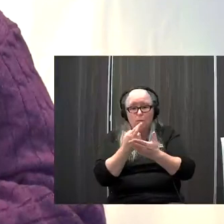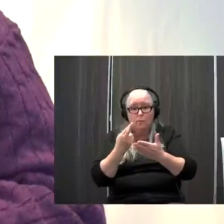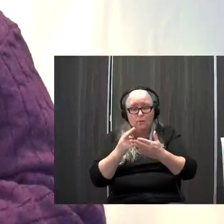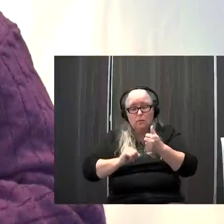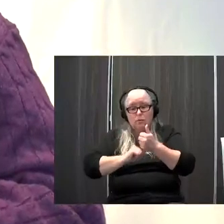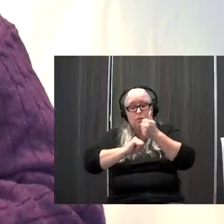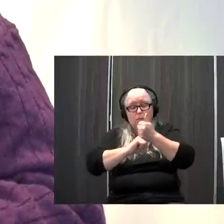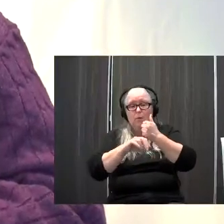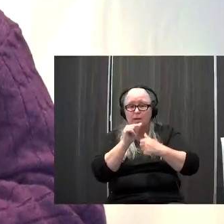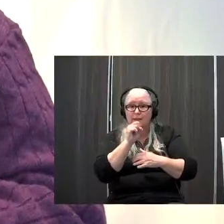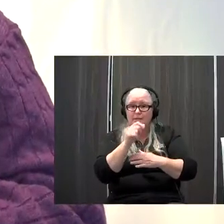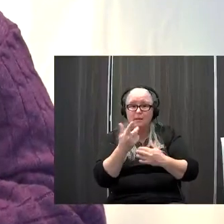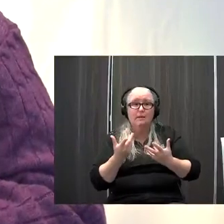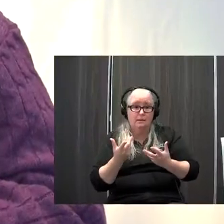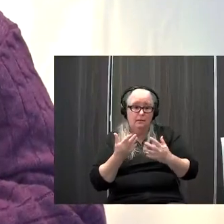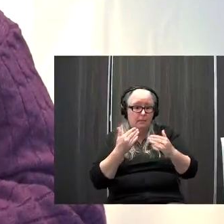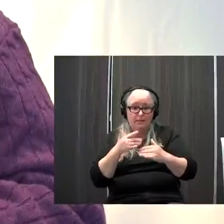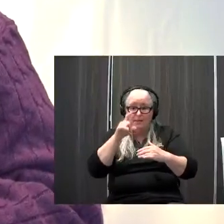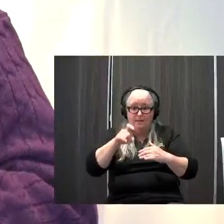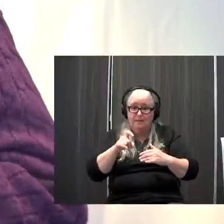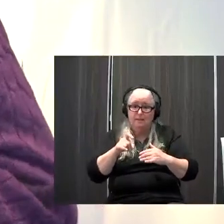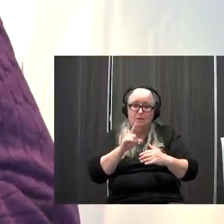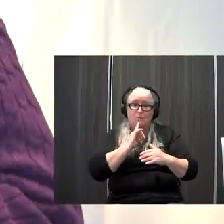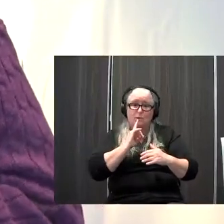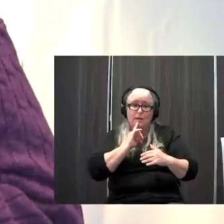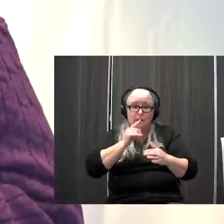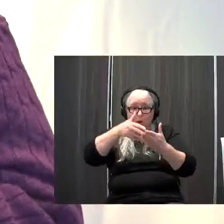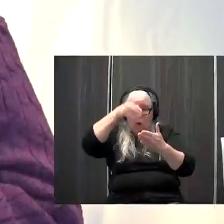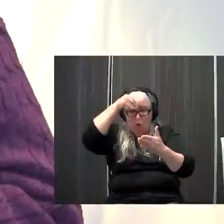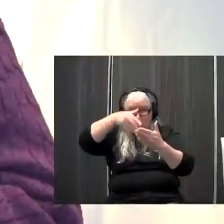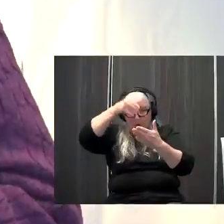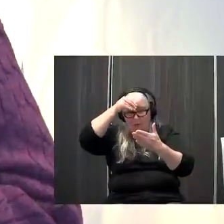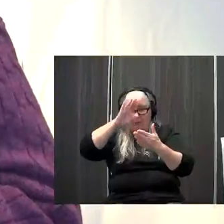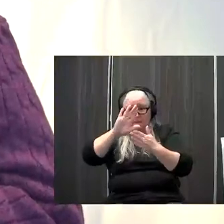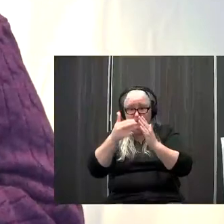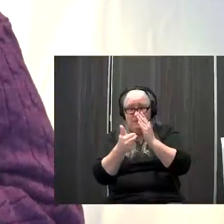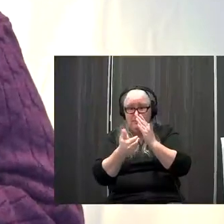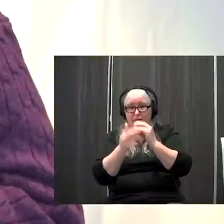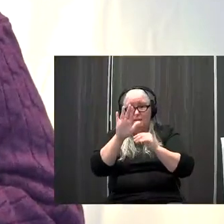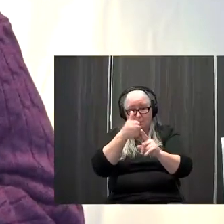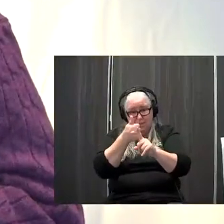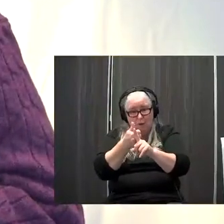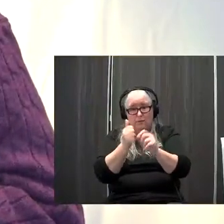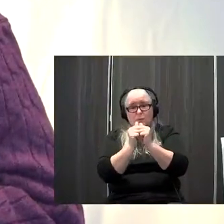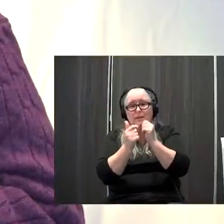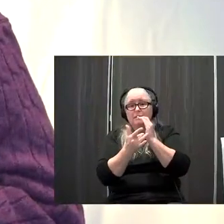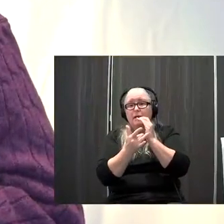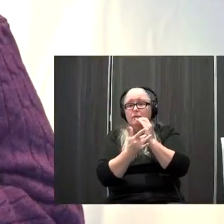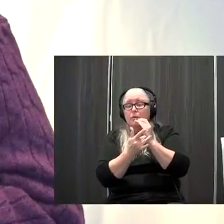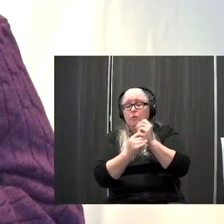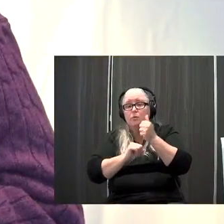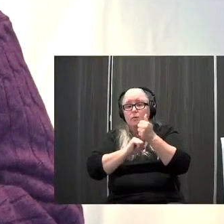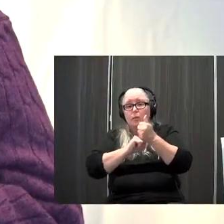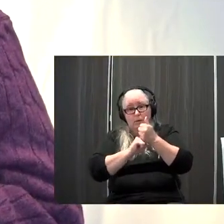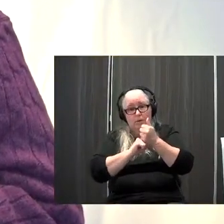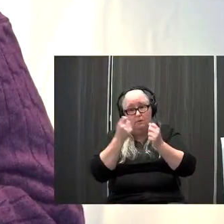again that may just mean they need to broaden their um technical support from another location to kind of boost that up